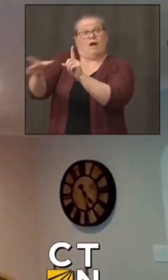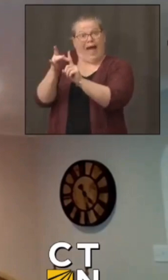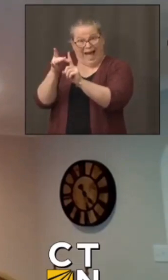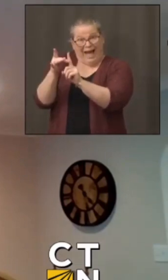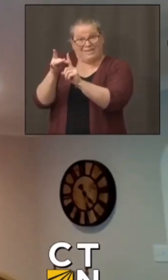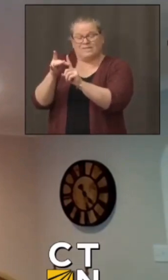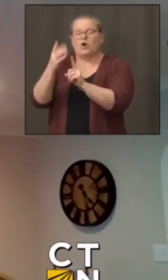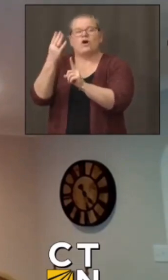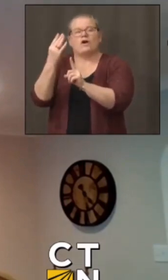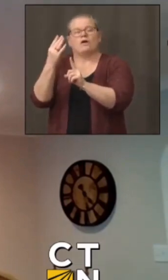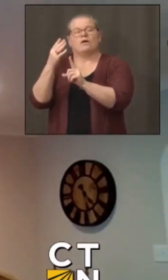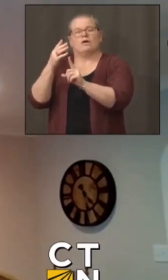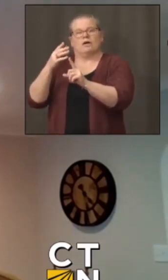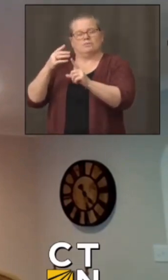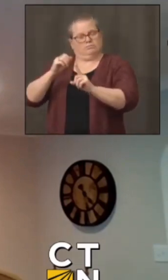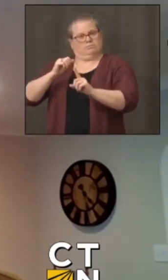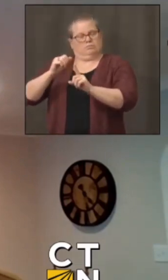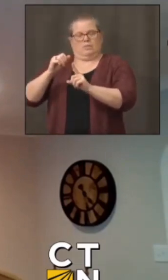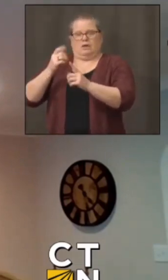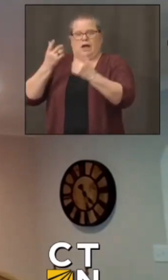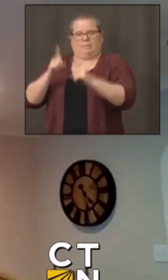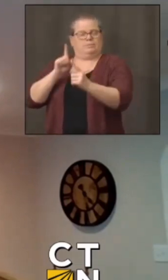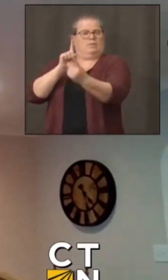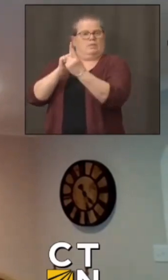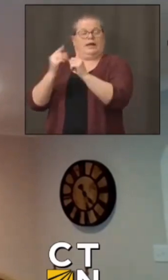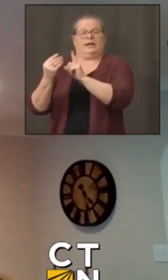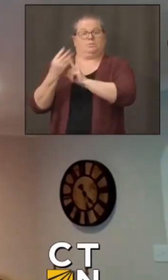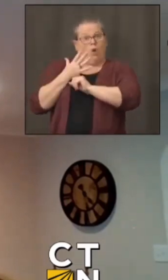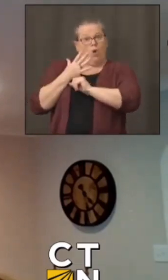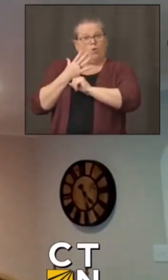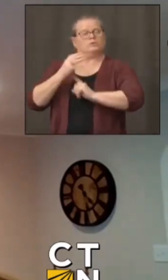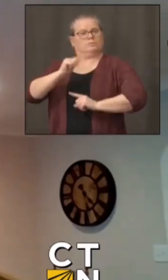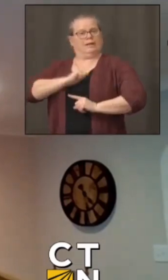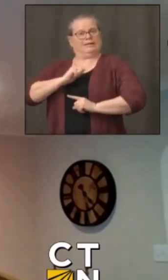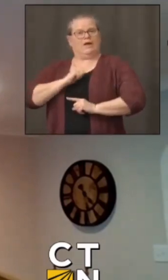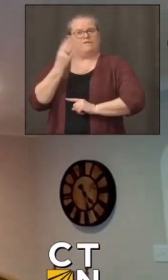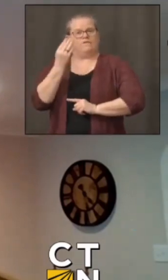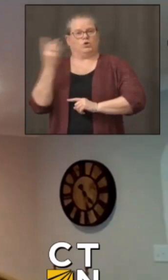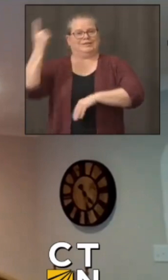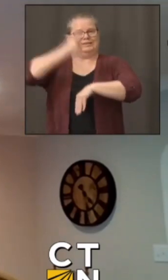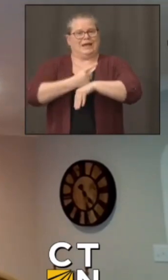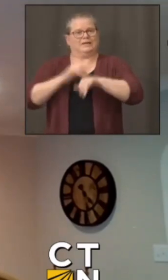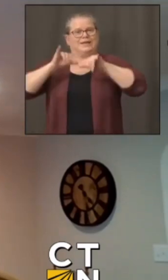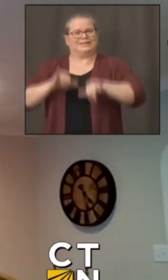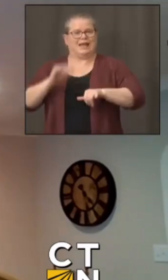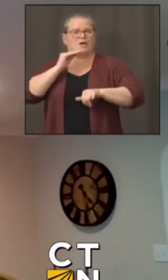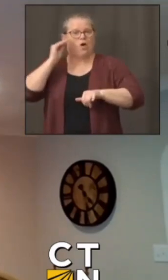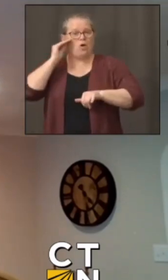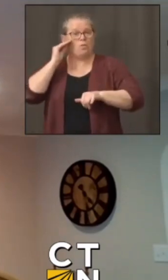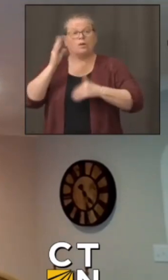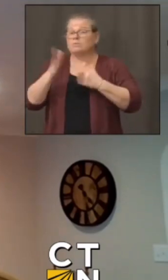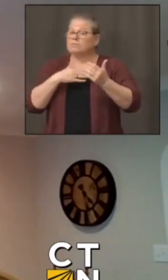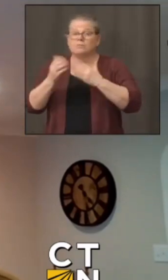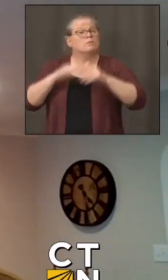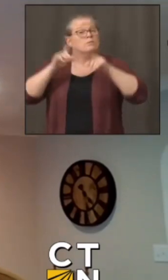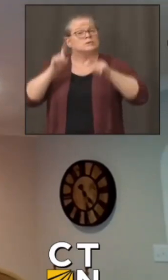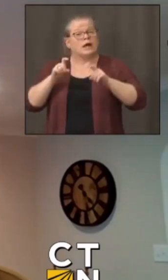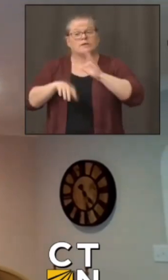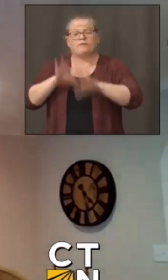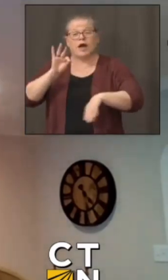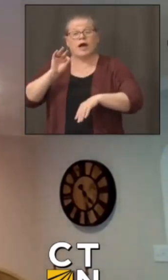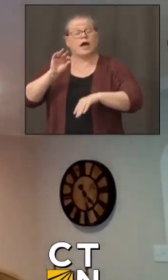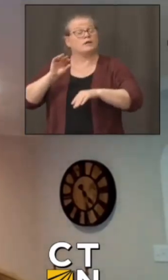negative test so if you're living in one of these red alert communities um get a test if you have a known exposure